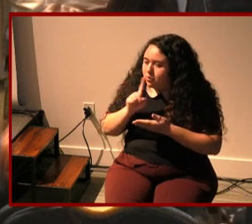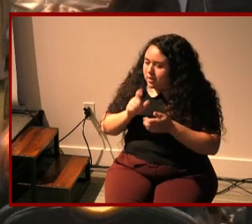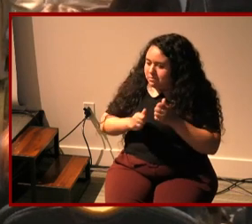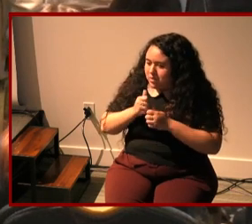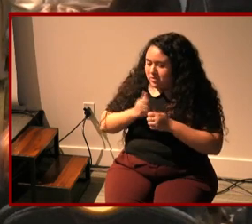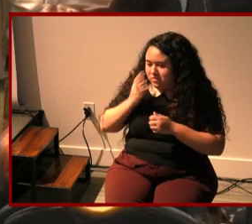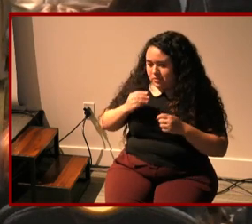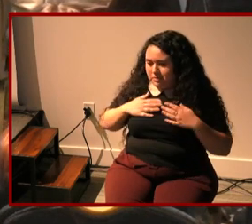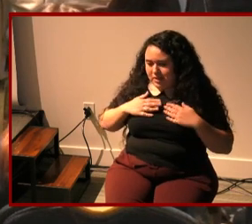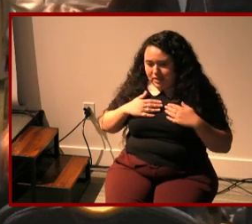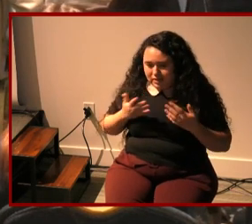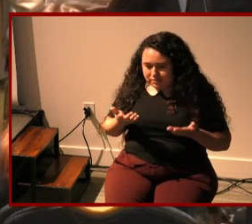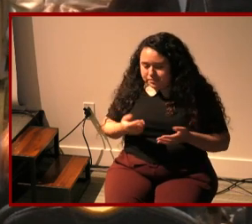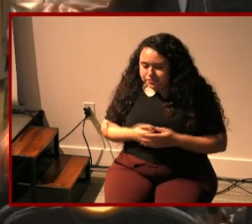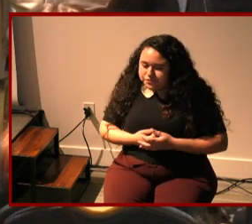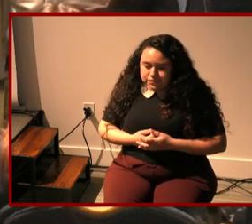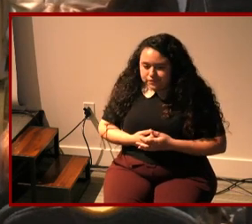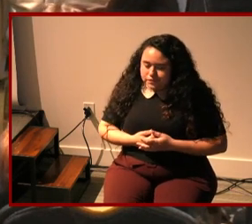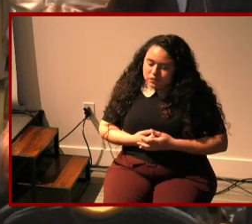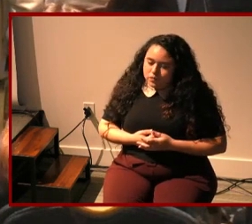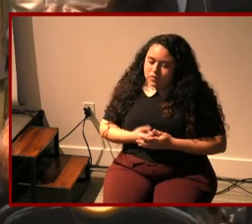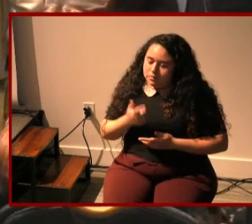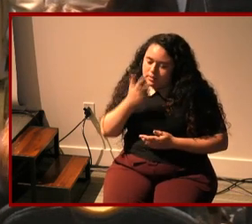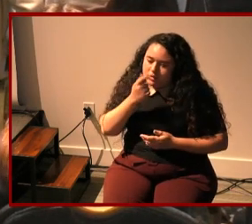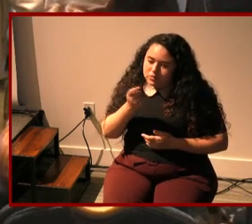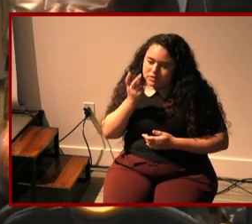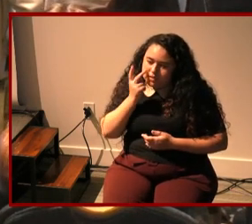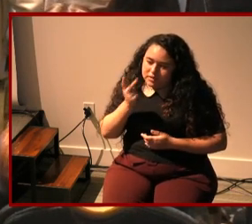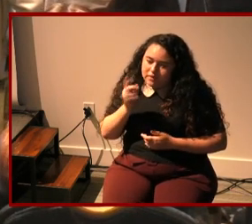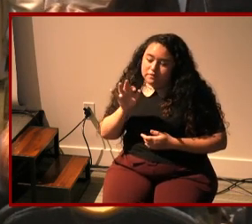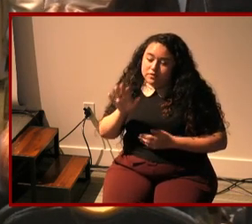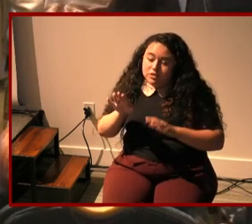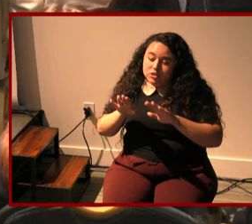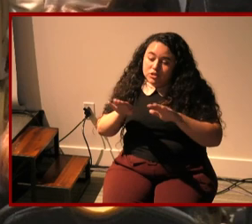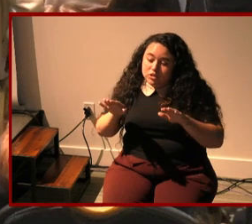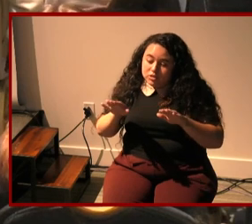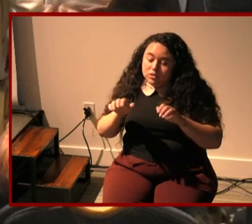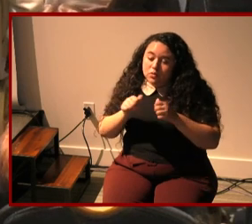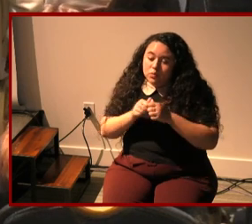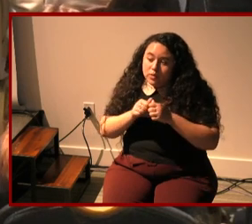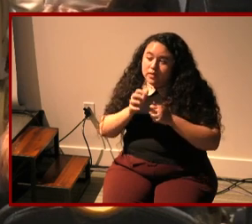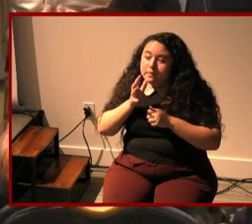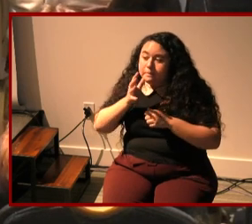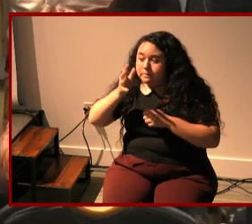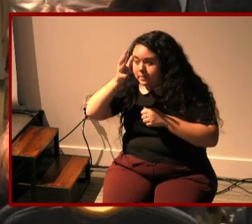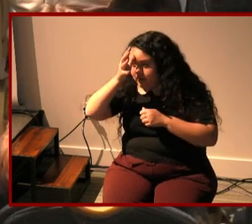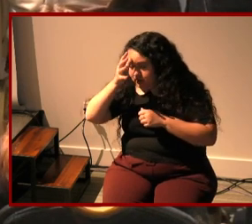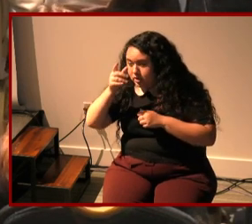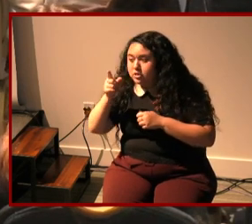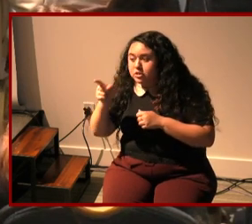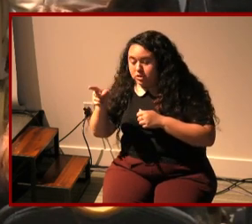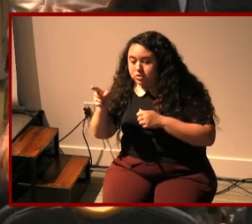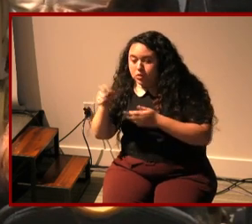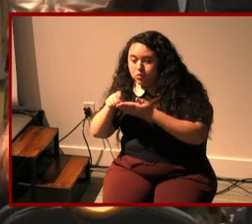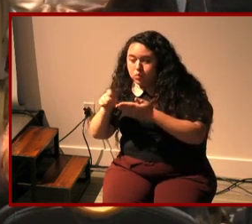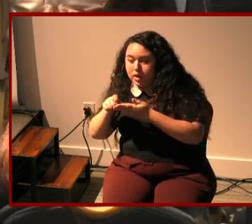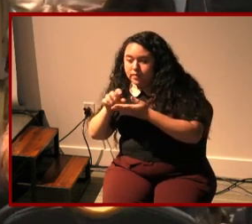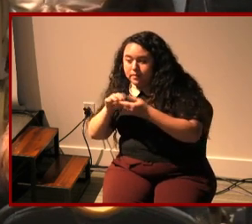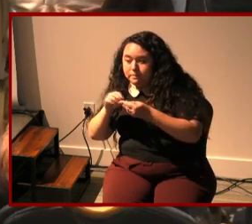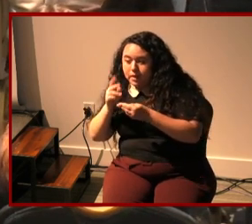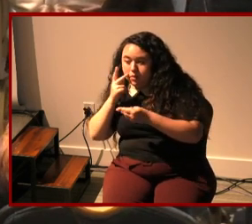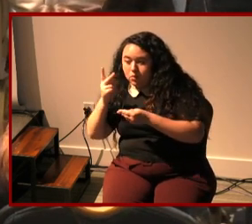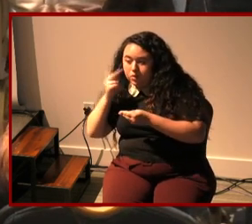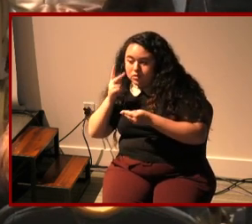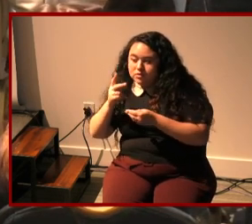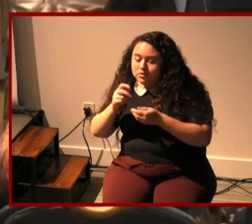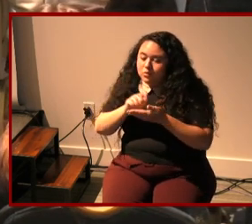of the experience is mine so i would be interested to see if like children of these parents who've written these memoirs in the future write some